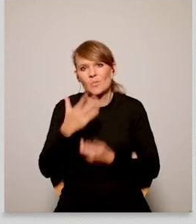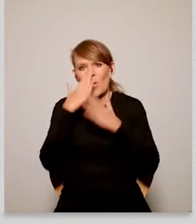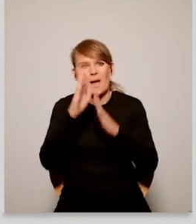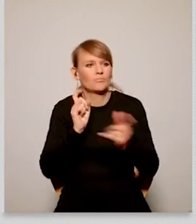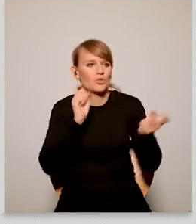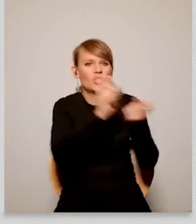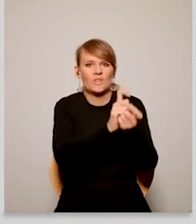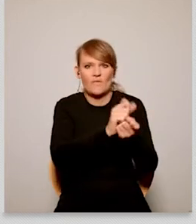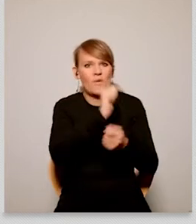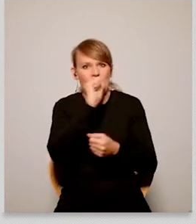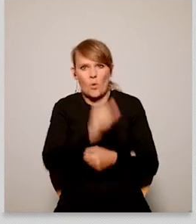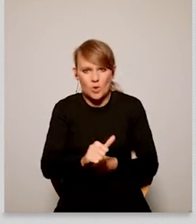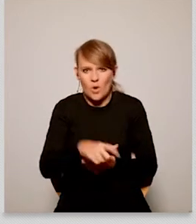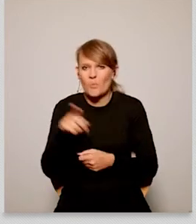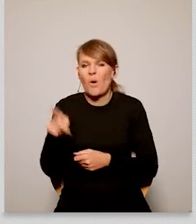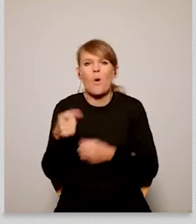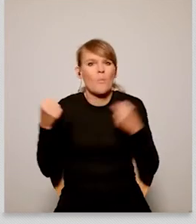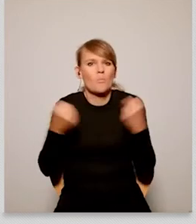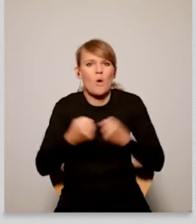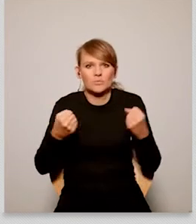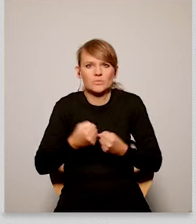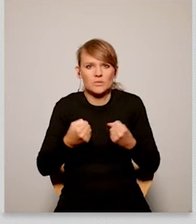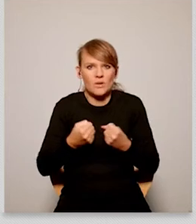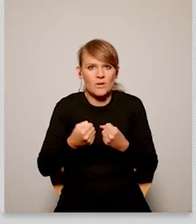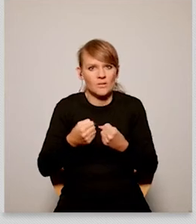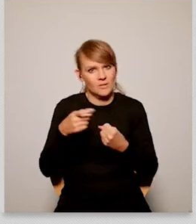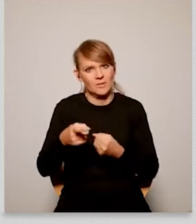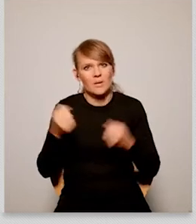the political party solidarna polska